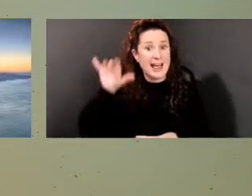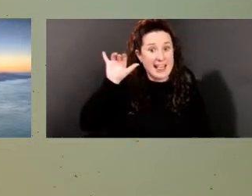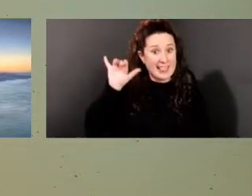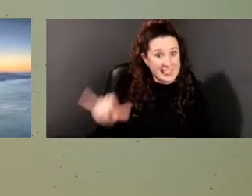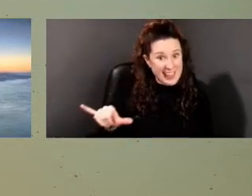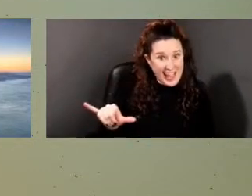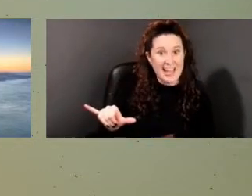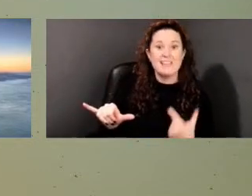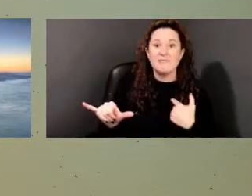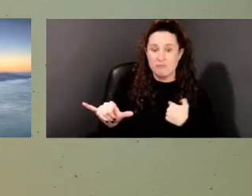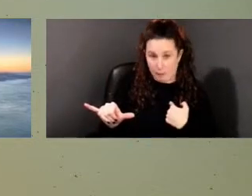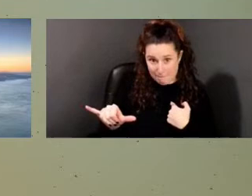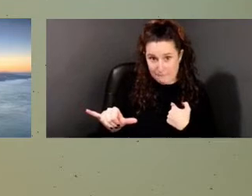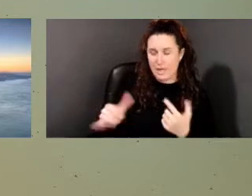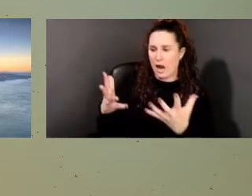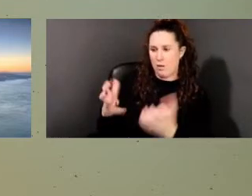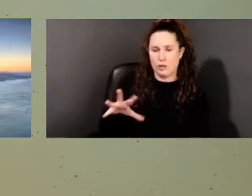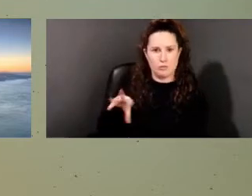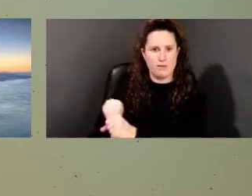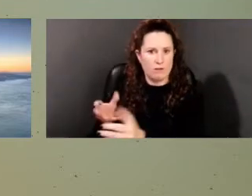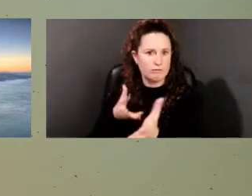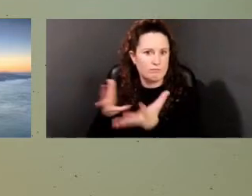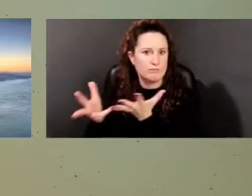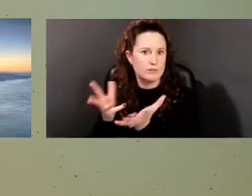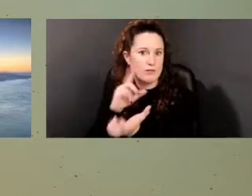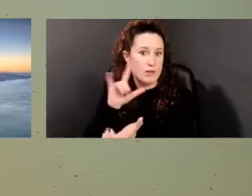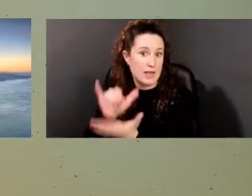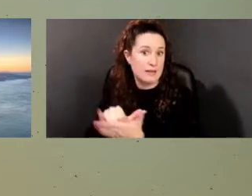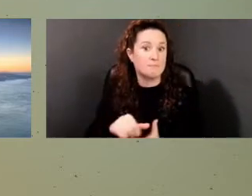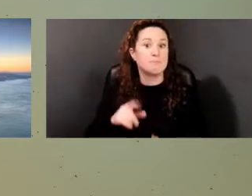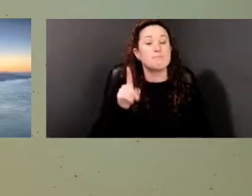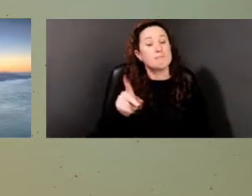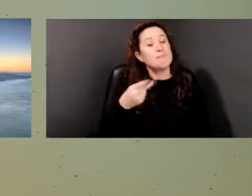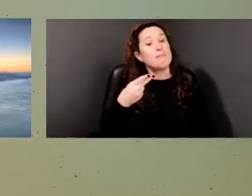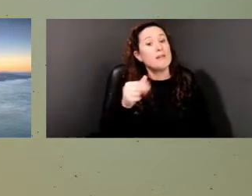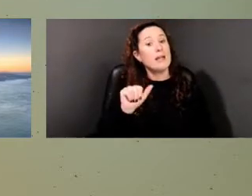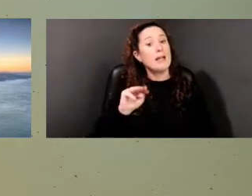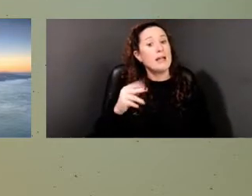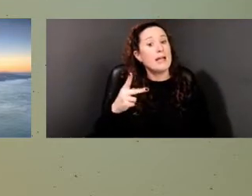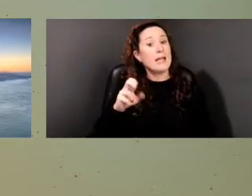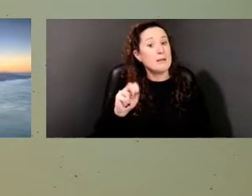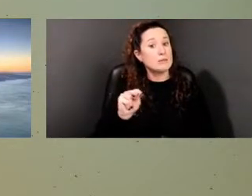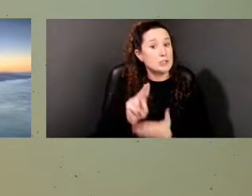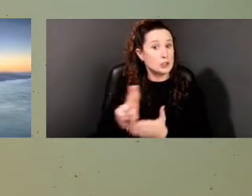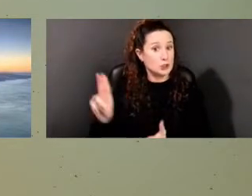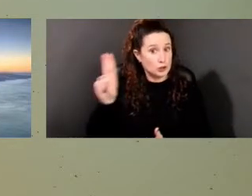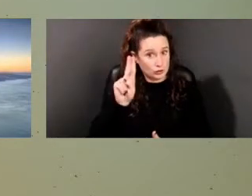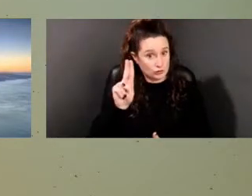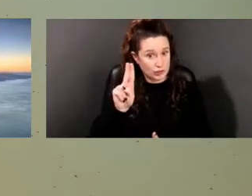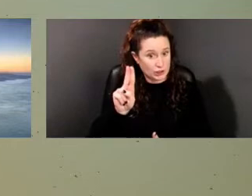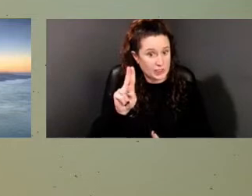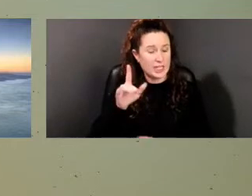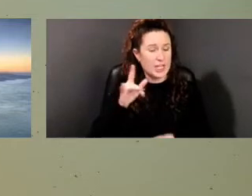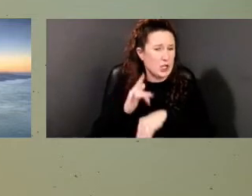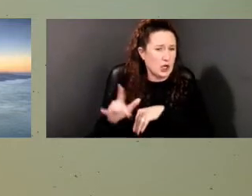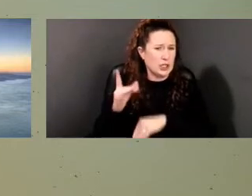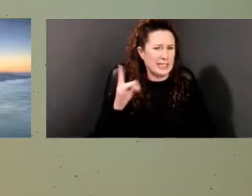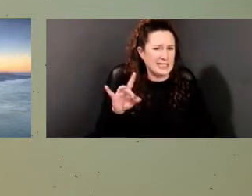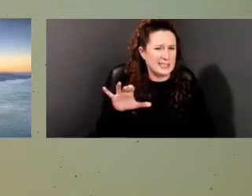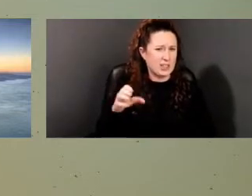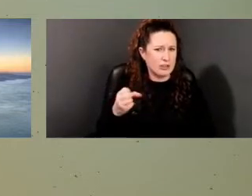in. I know Hampton University, early on in the 1800s, started collecting those types of stories,